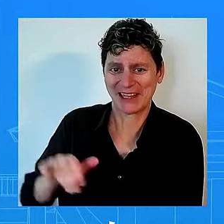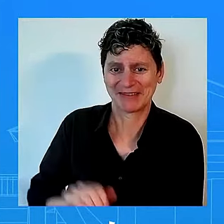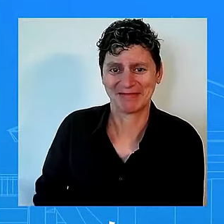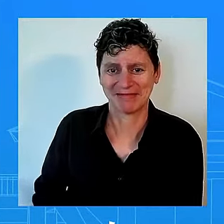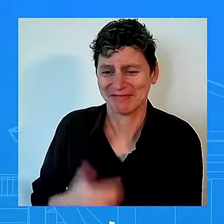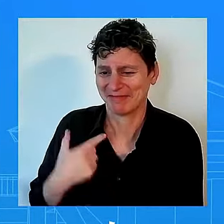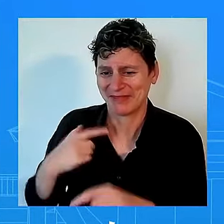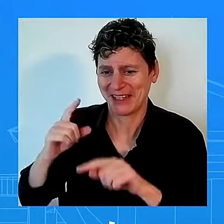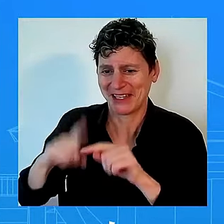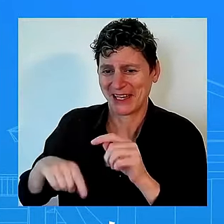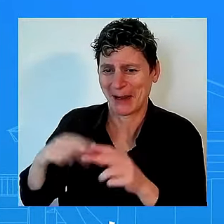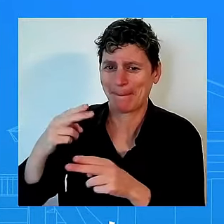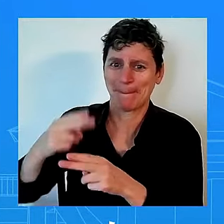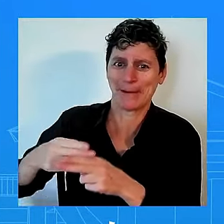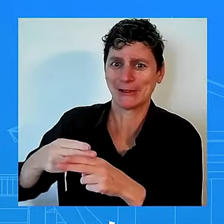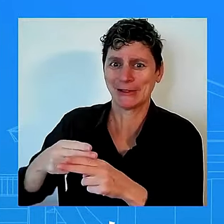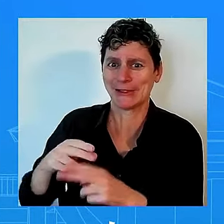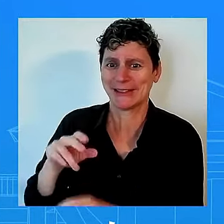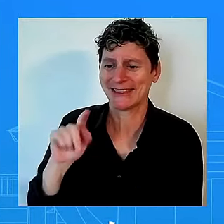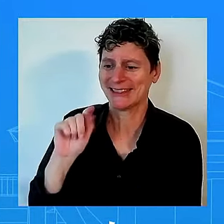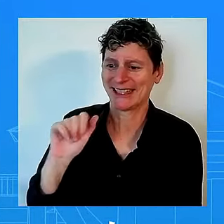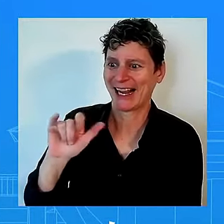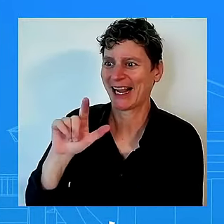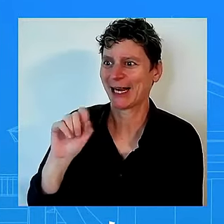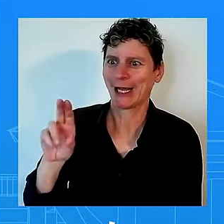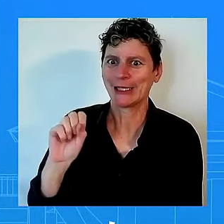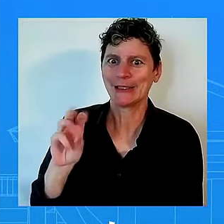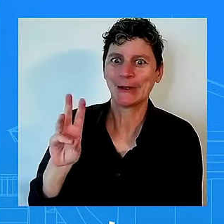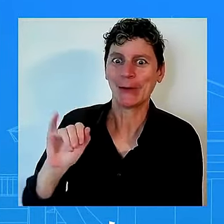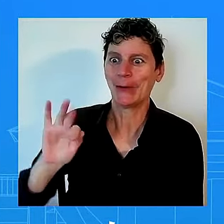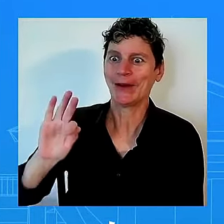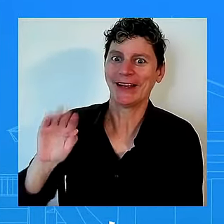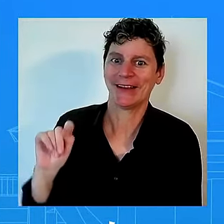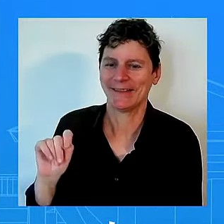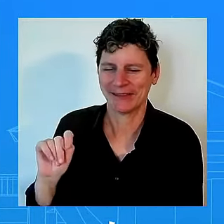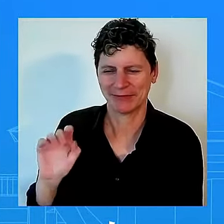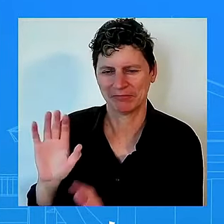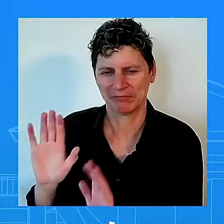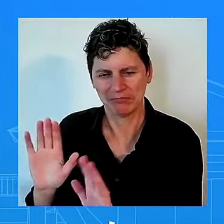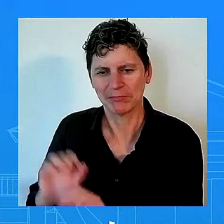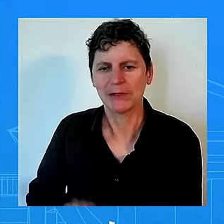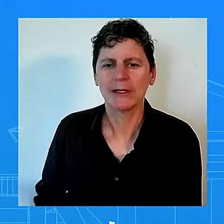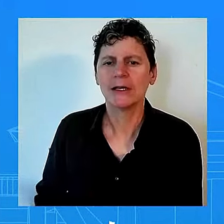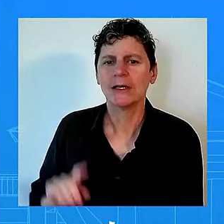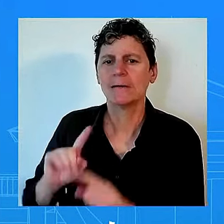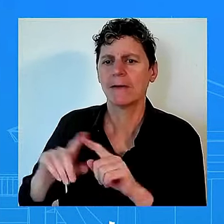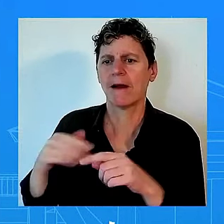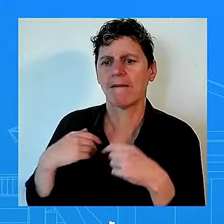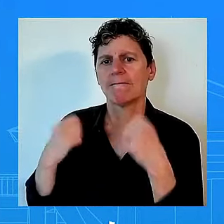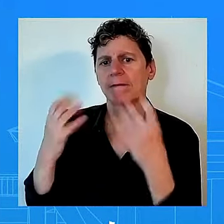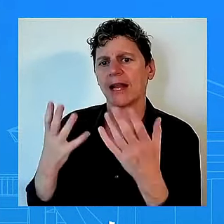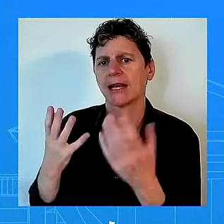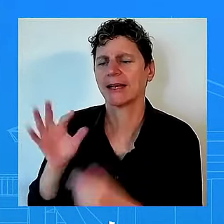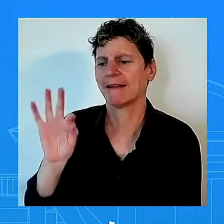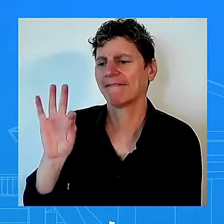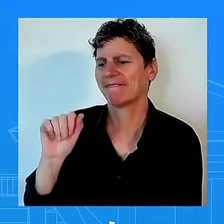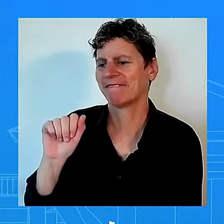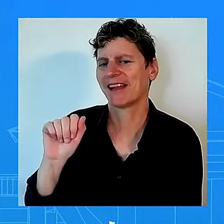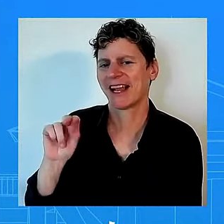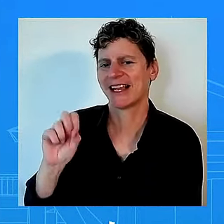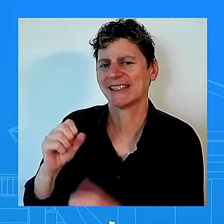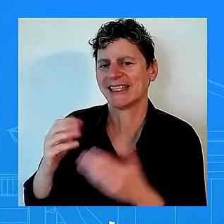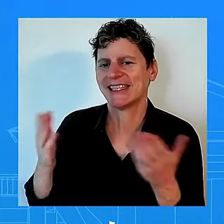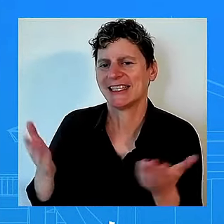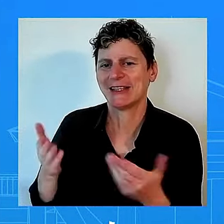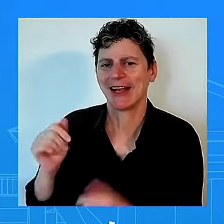uh and so i could say that i hear that a lot um but um look one of the things